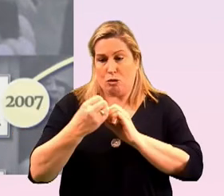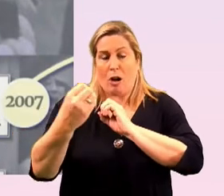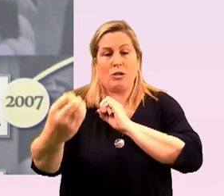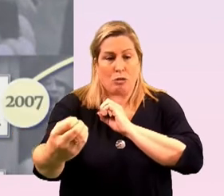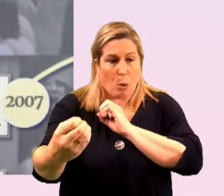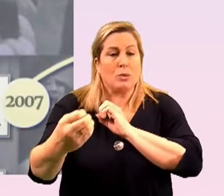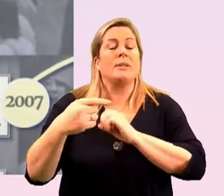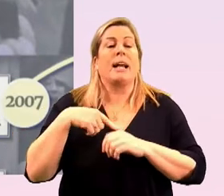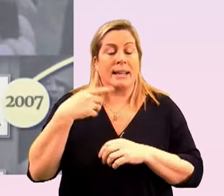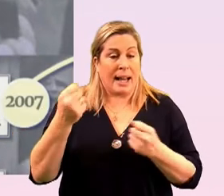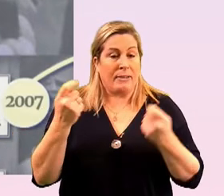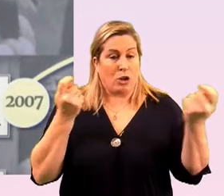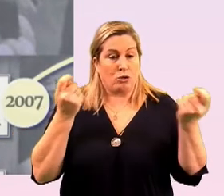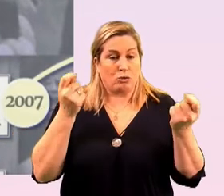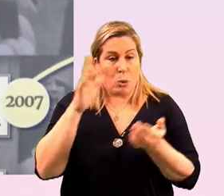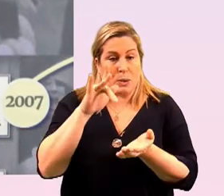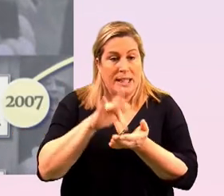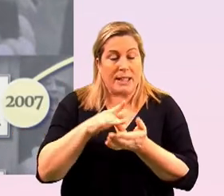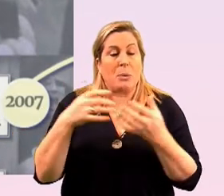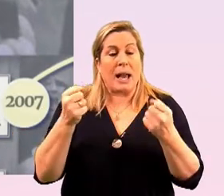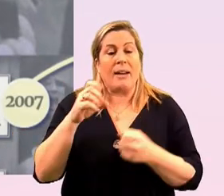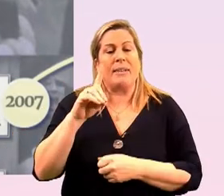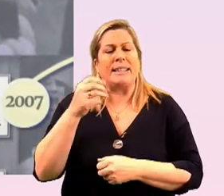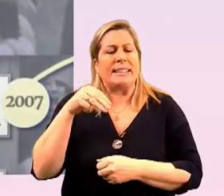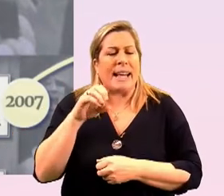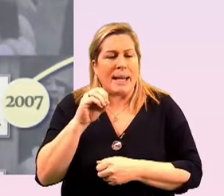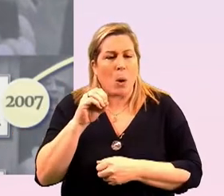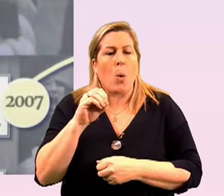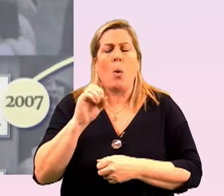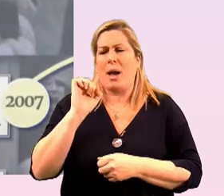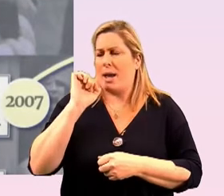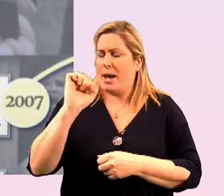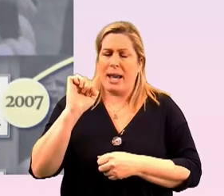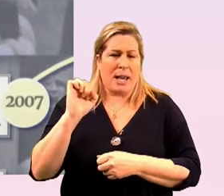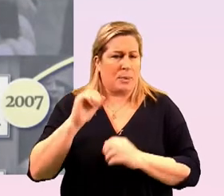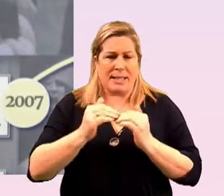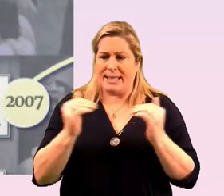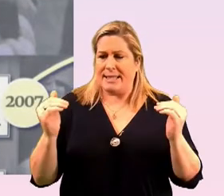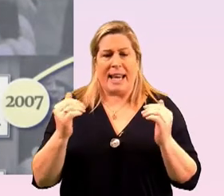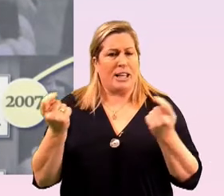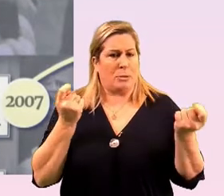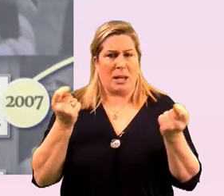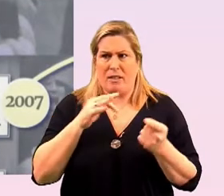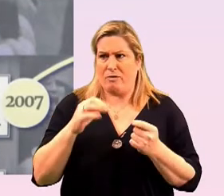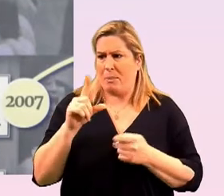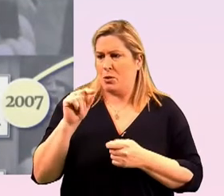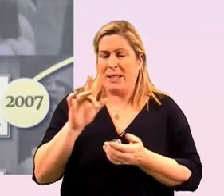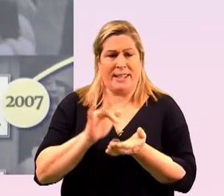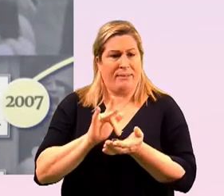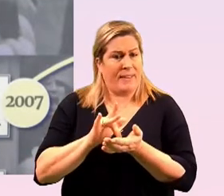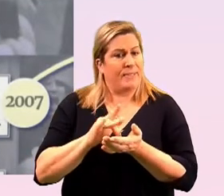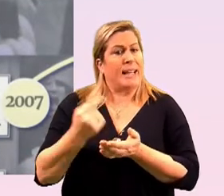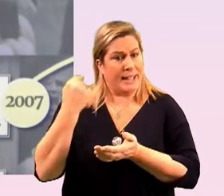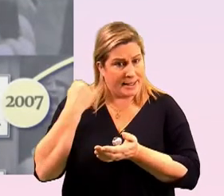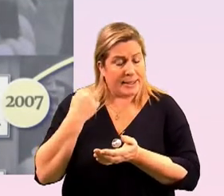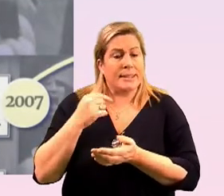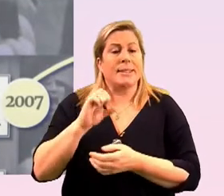lumio have their control center and we've got demo who has been our stage manager since 2015 uh shane